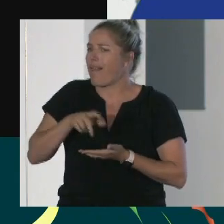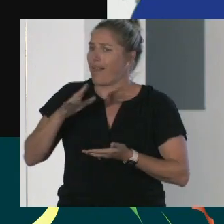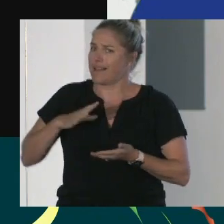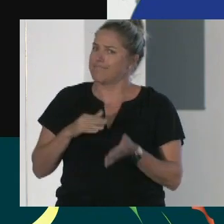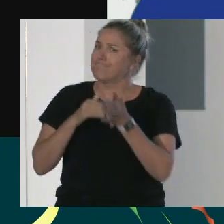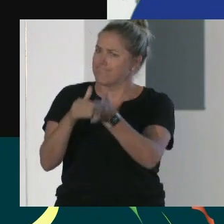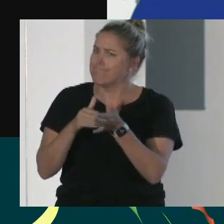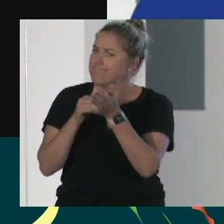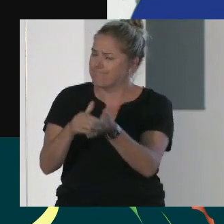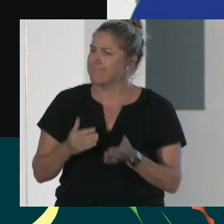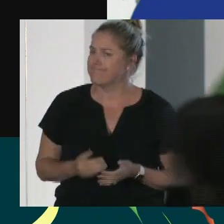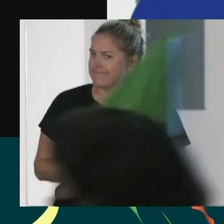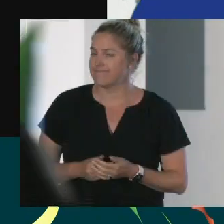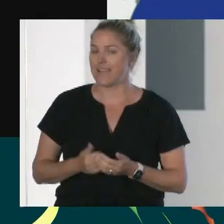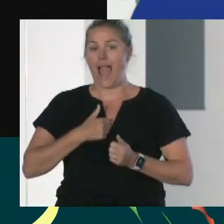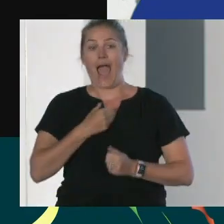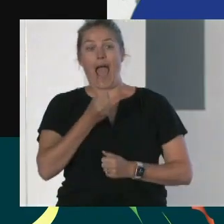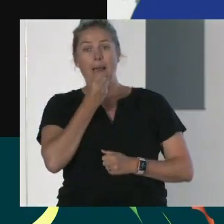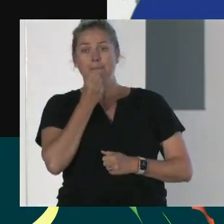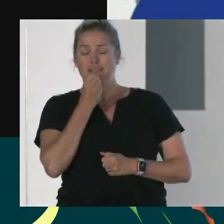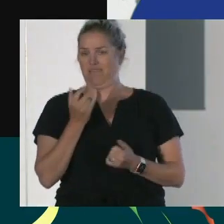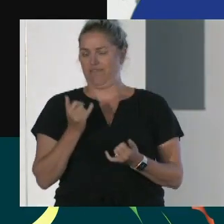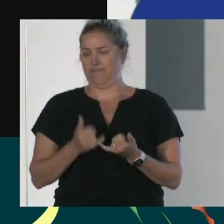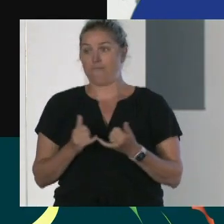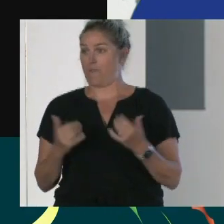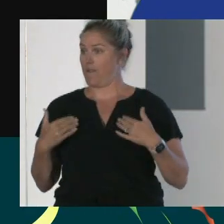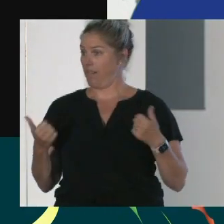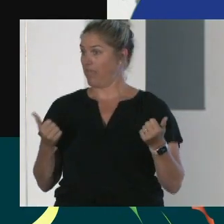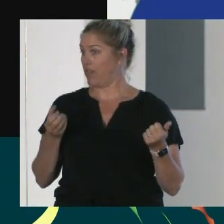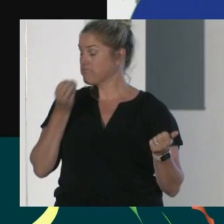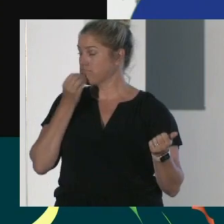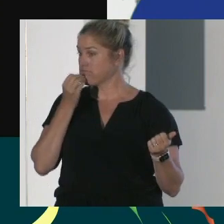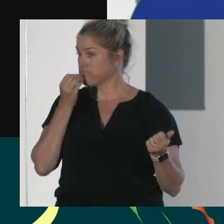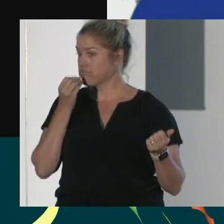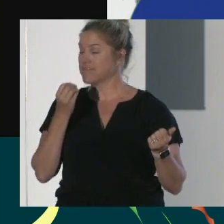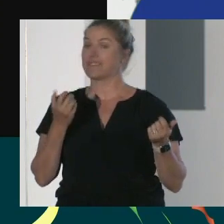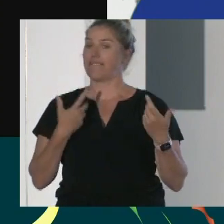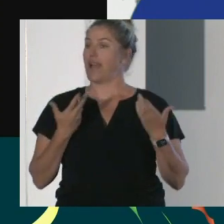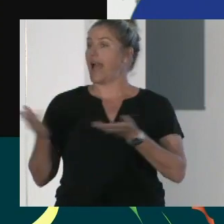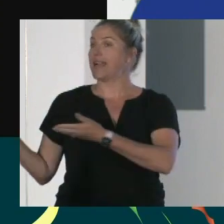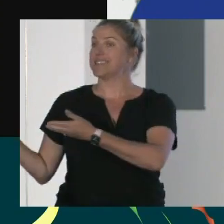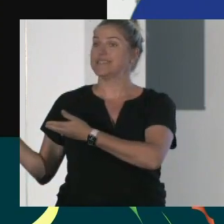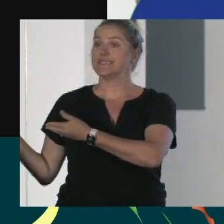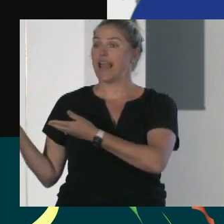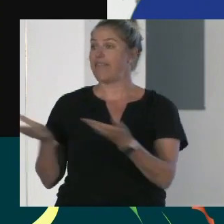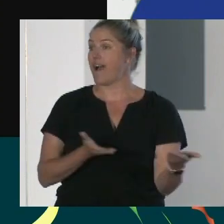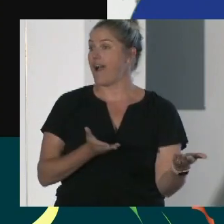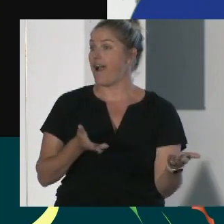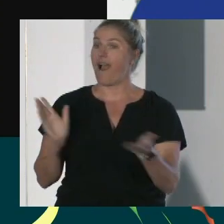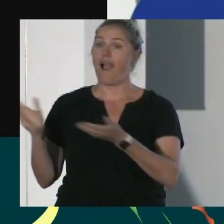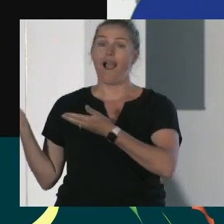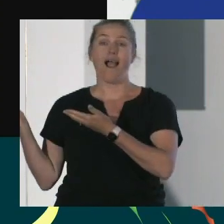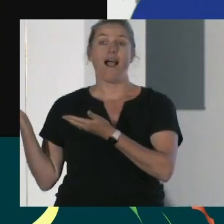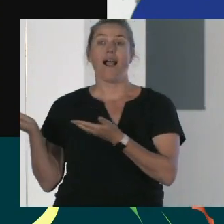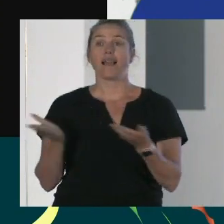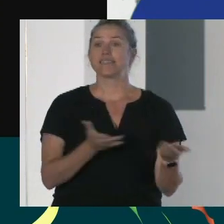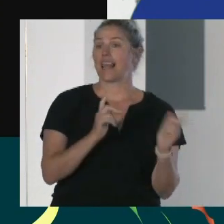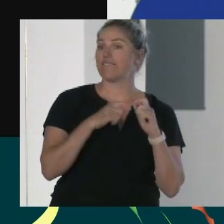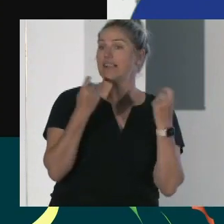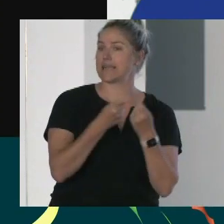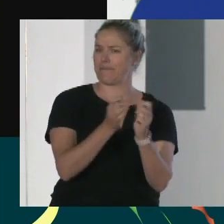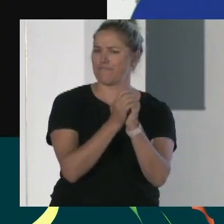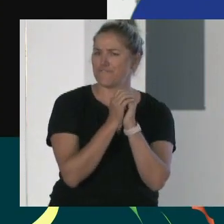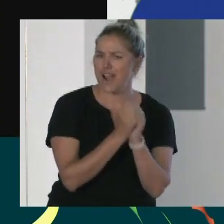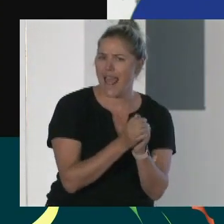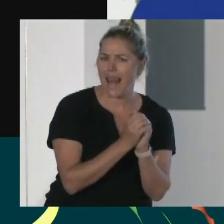meals are nutritious. They're delivered by friendly volunteers, and those volunteers will also do a